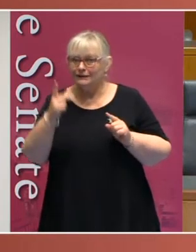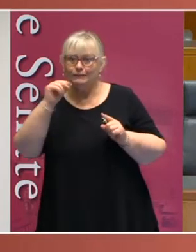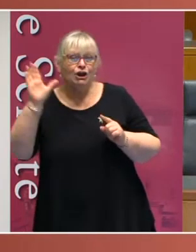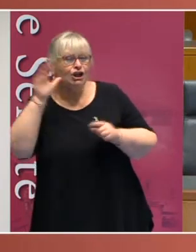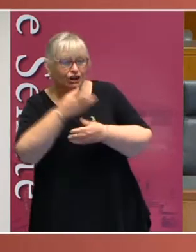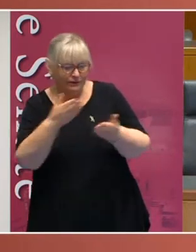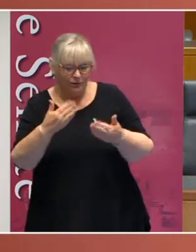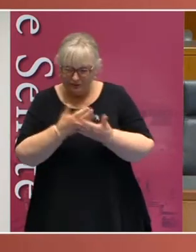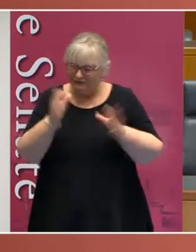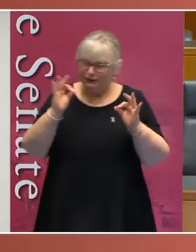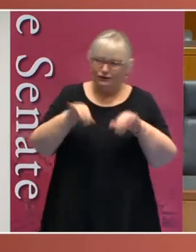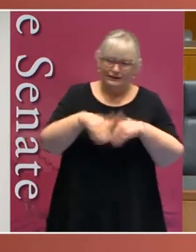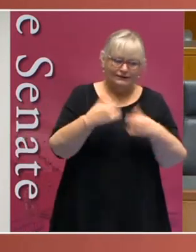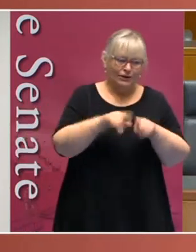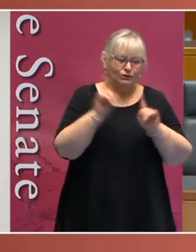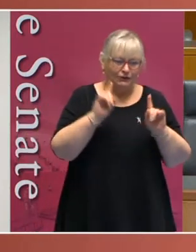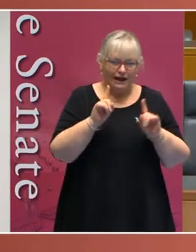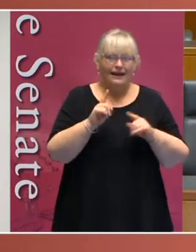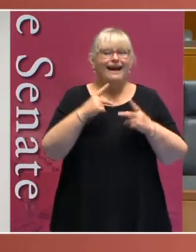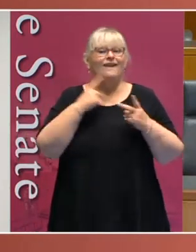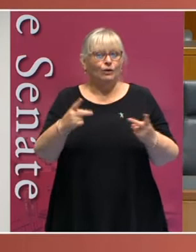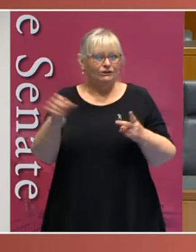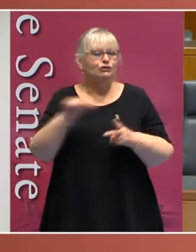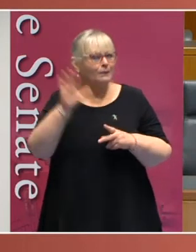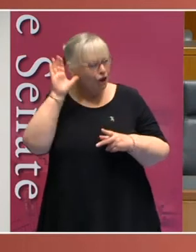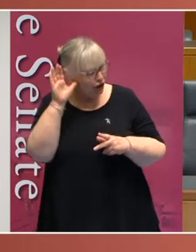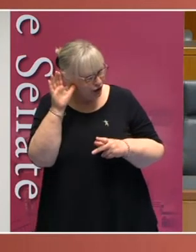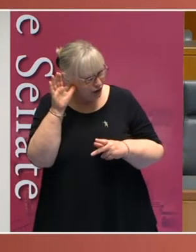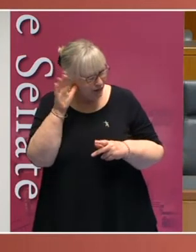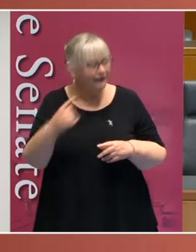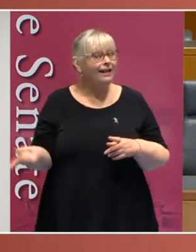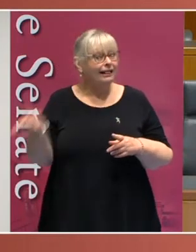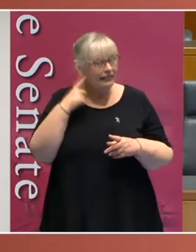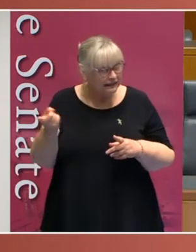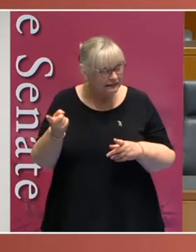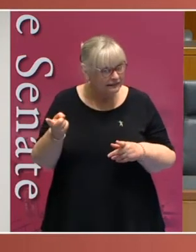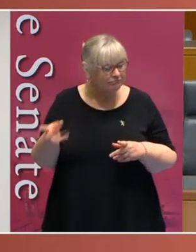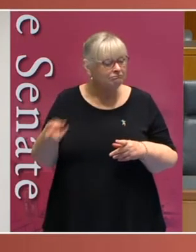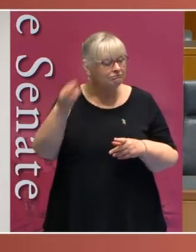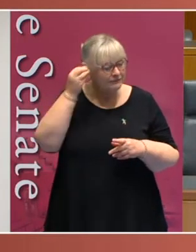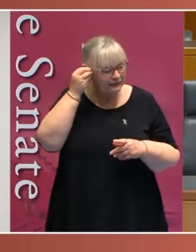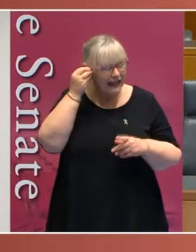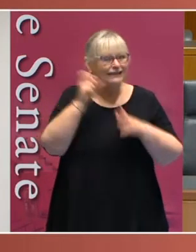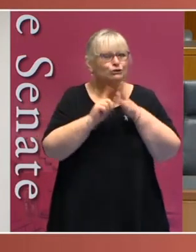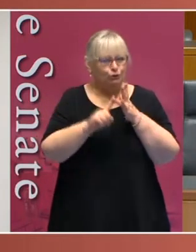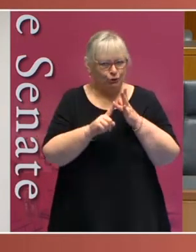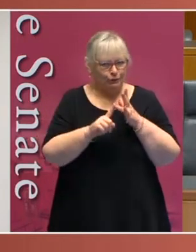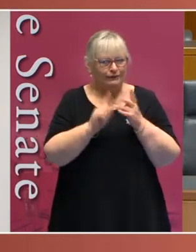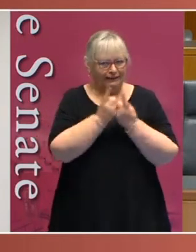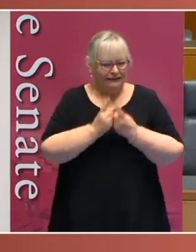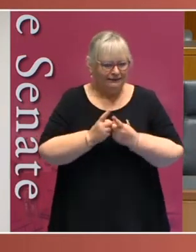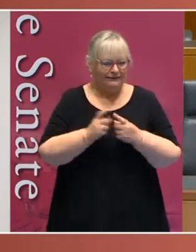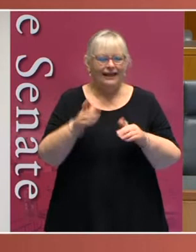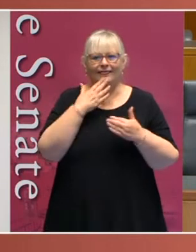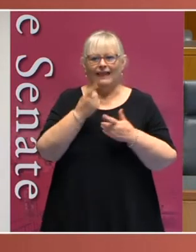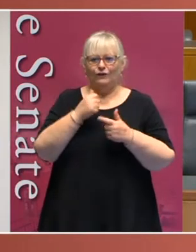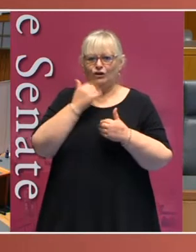days like today those voices should be heard, listened to and actions taken. Thank